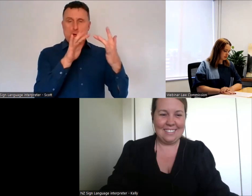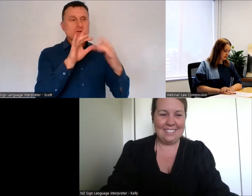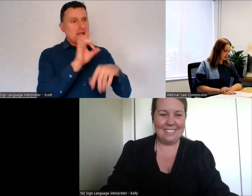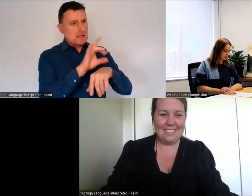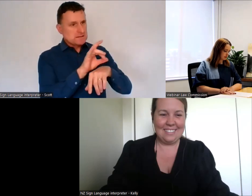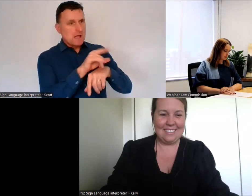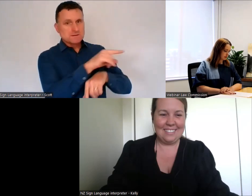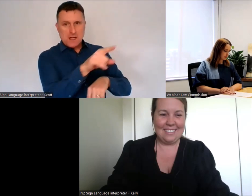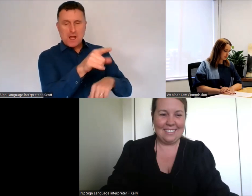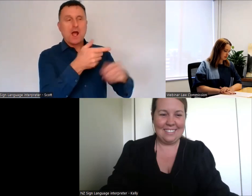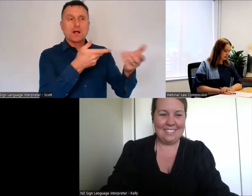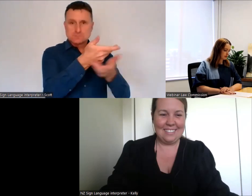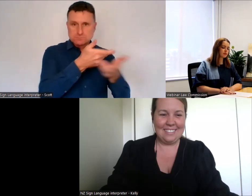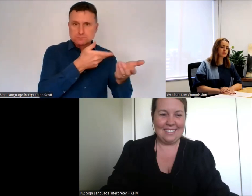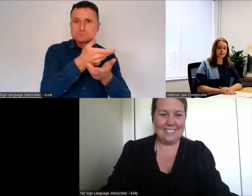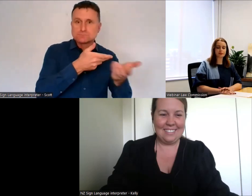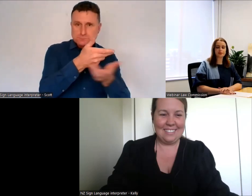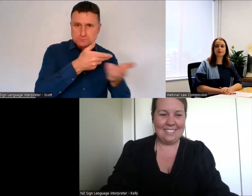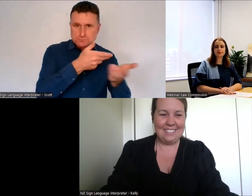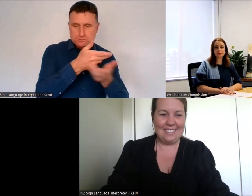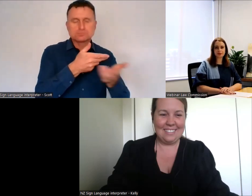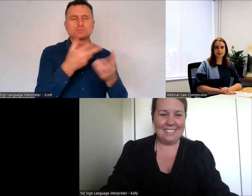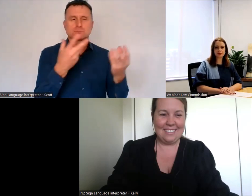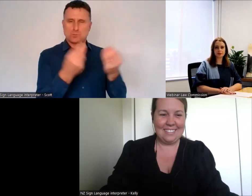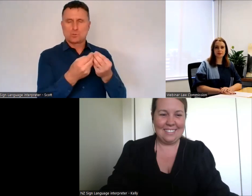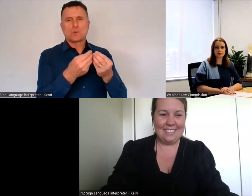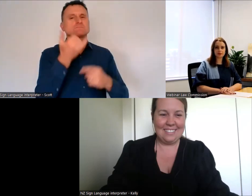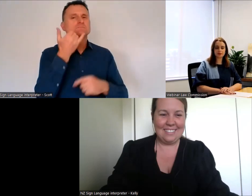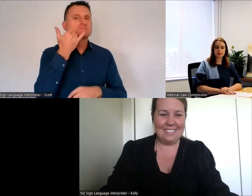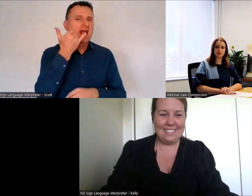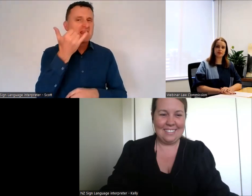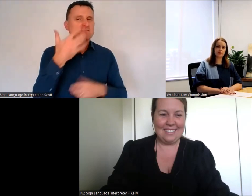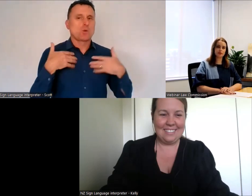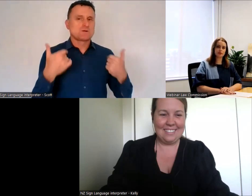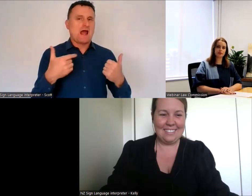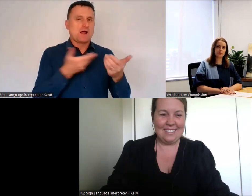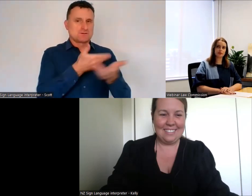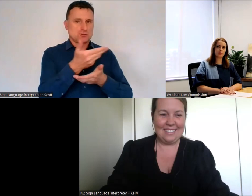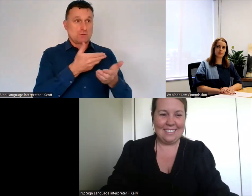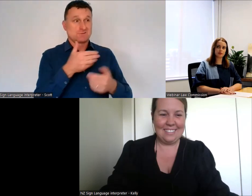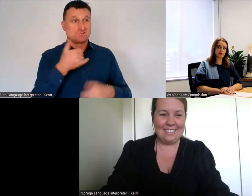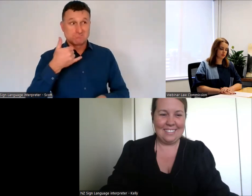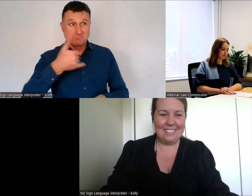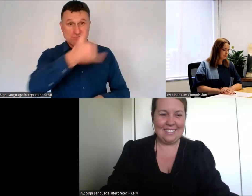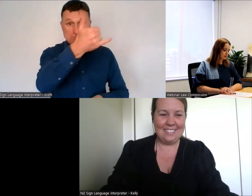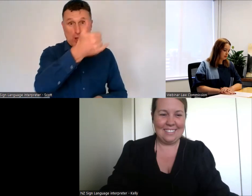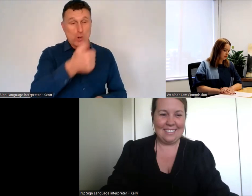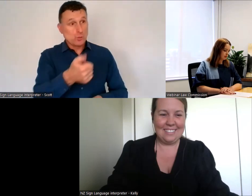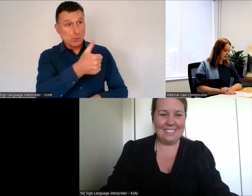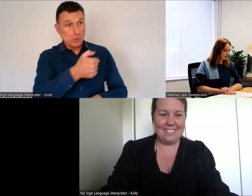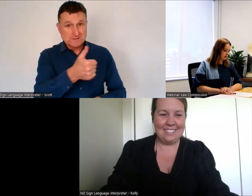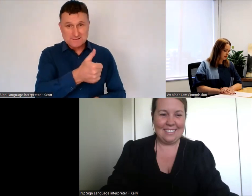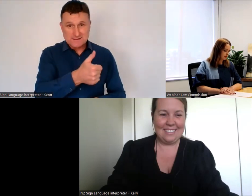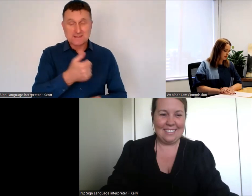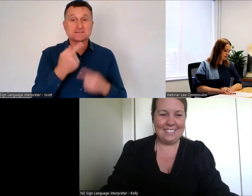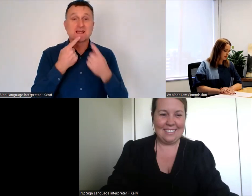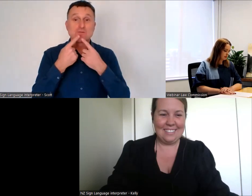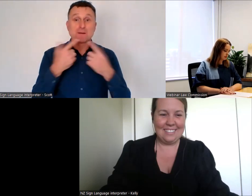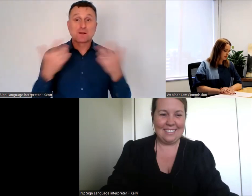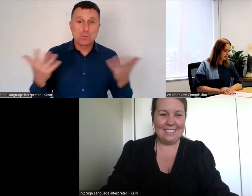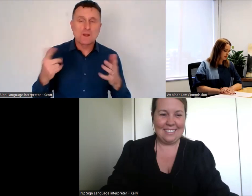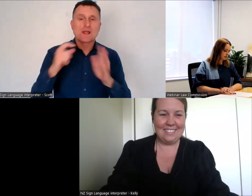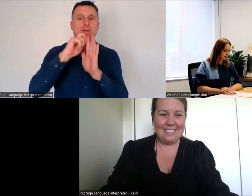Aotearoa, New Zealand Telehealth Services. And again, the details are on our project website.